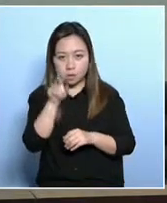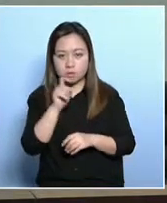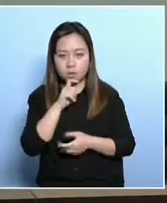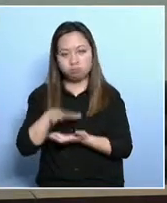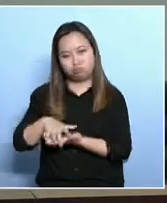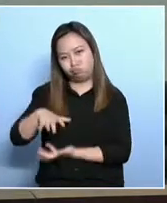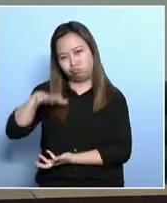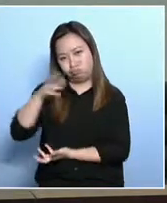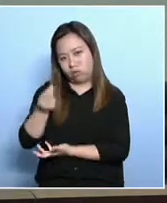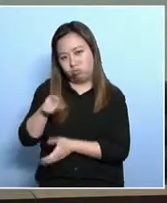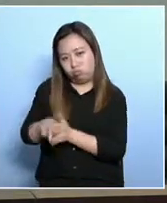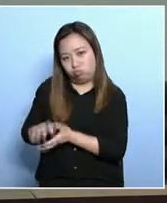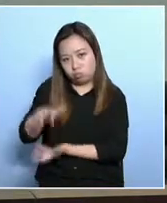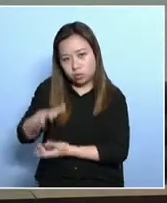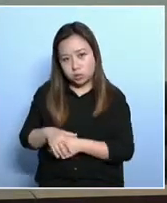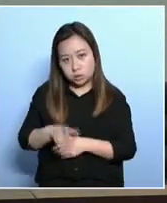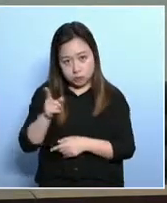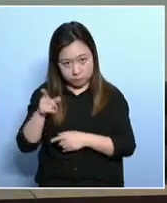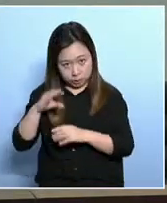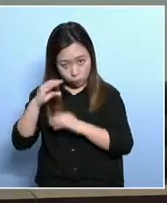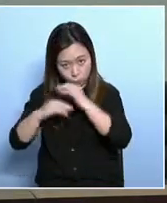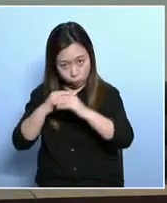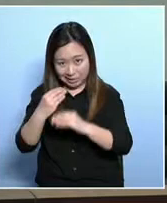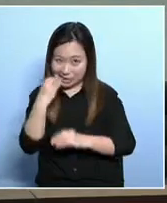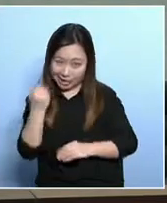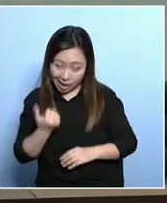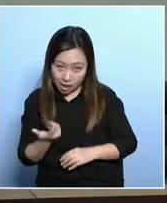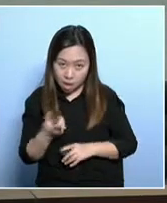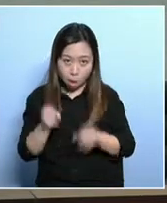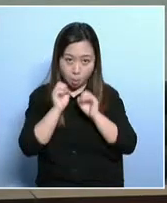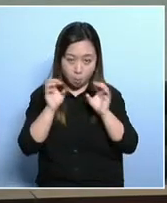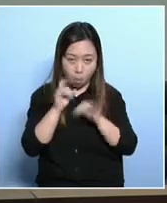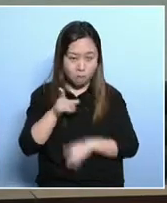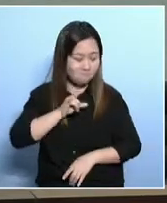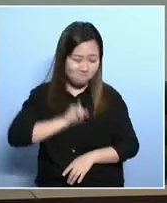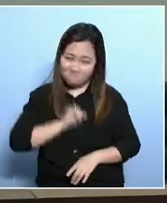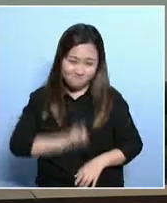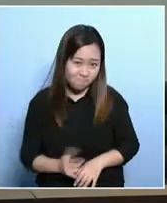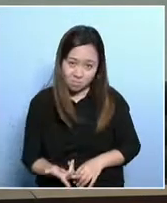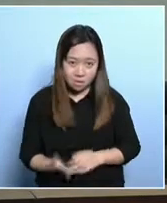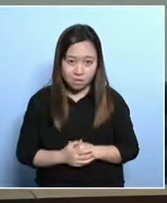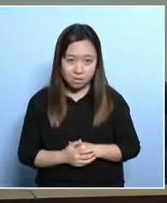,000 elderly, of the